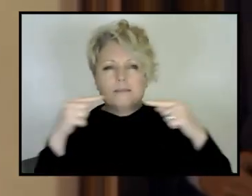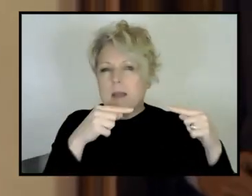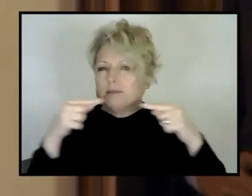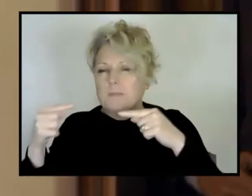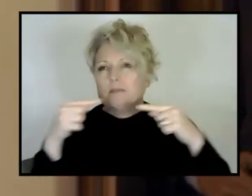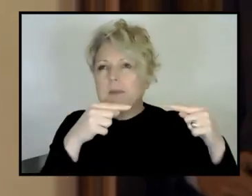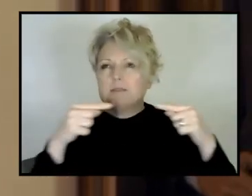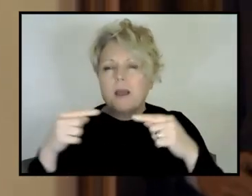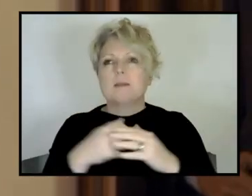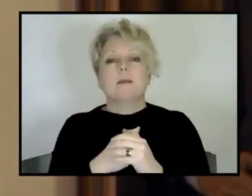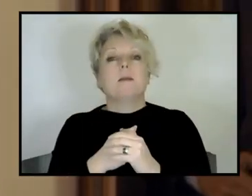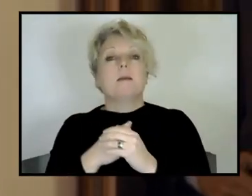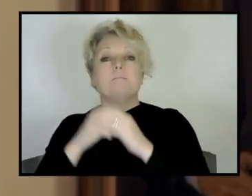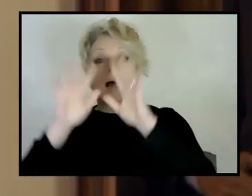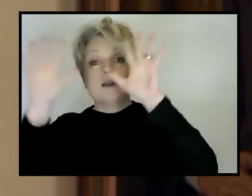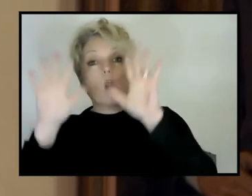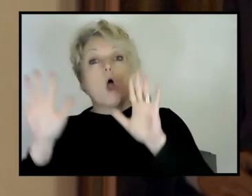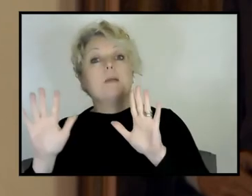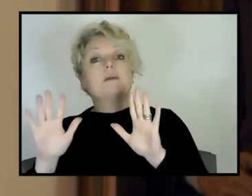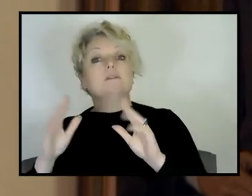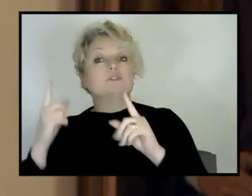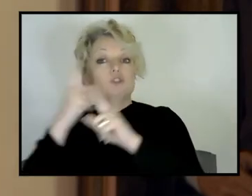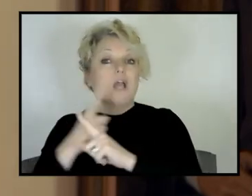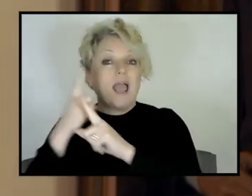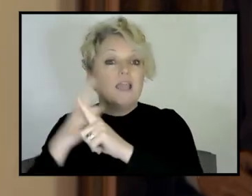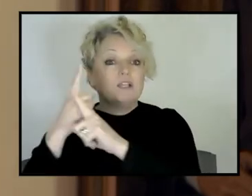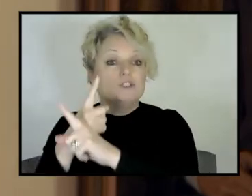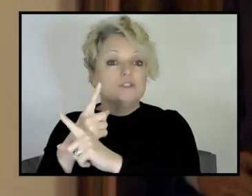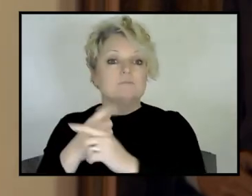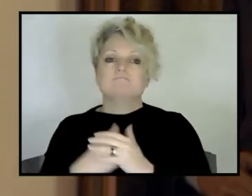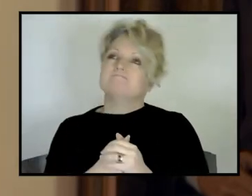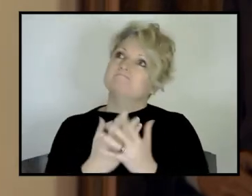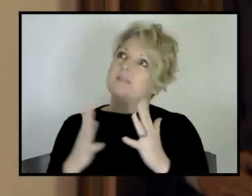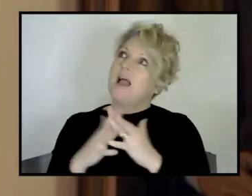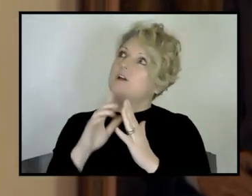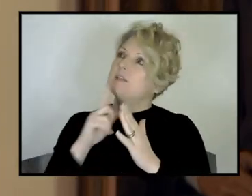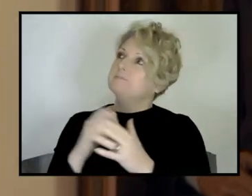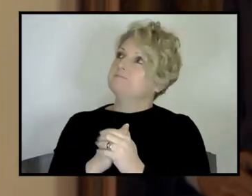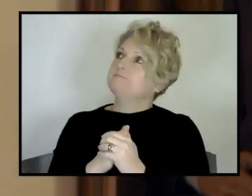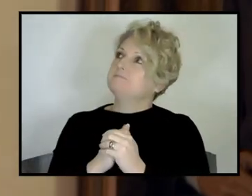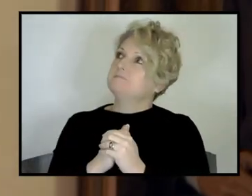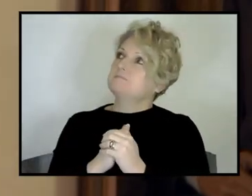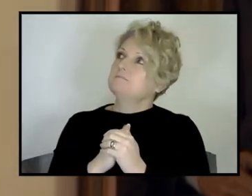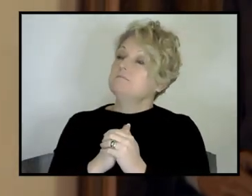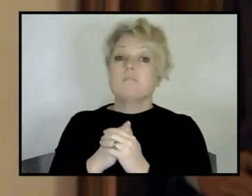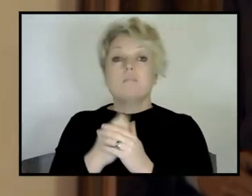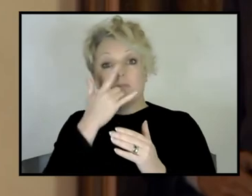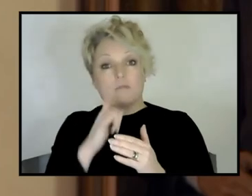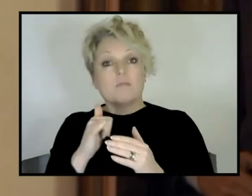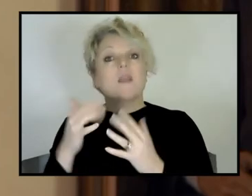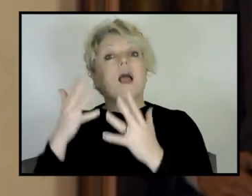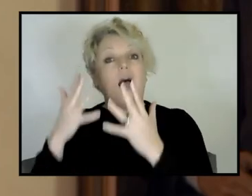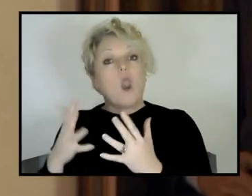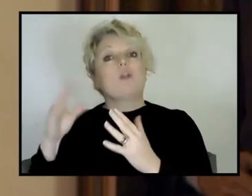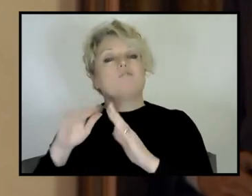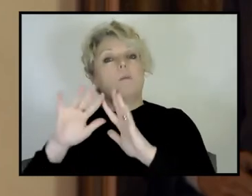uh, ideas have been, um, I say, um, negligent. And unfortunately, a lot of that's come out of earth sciences as well.